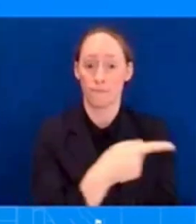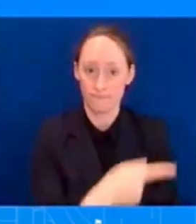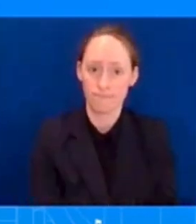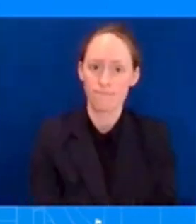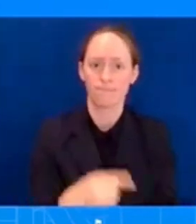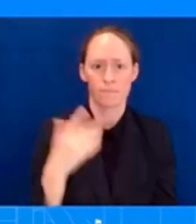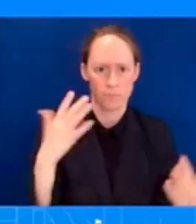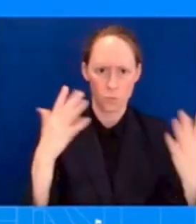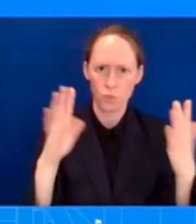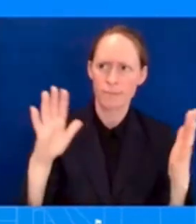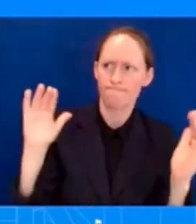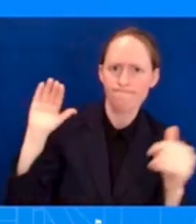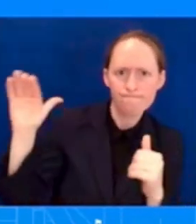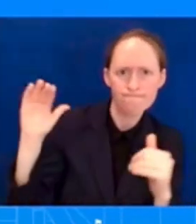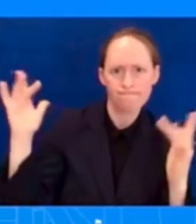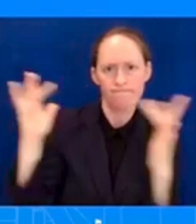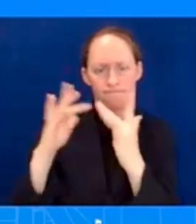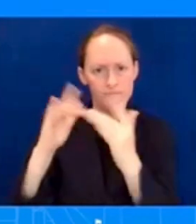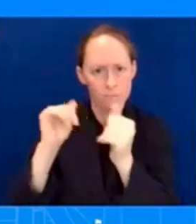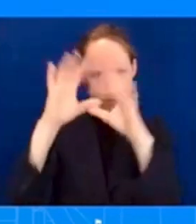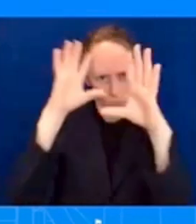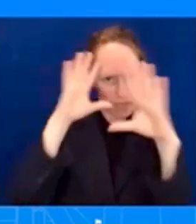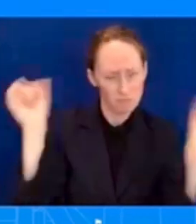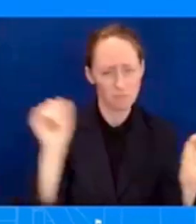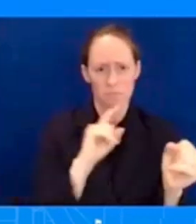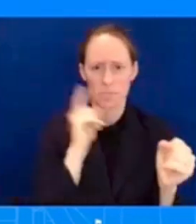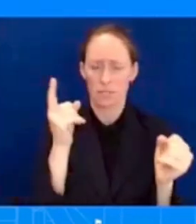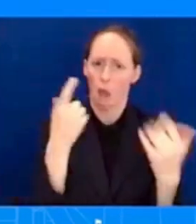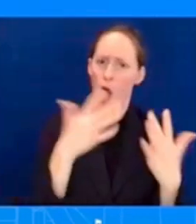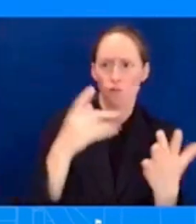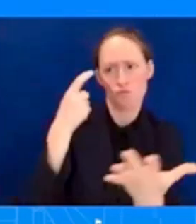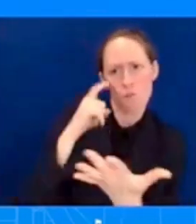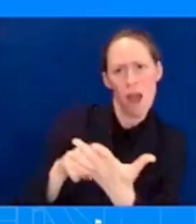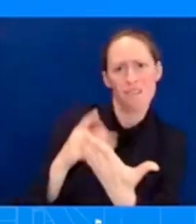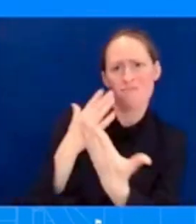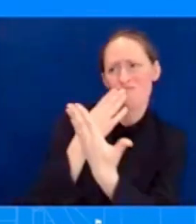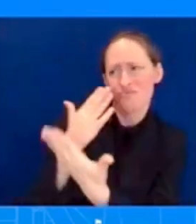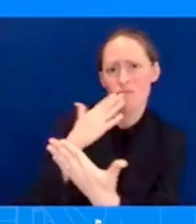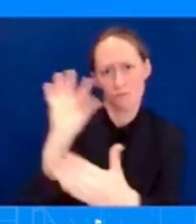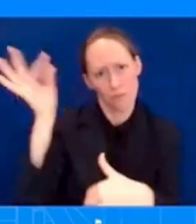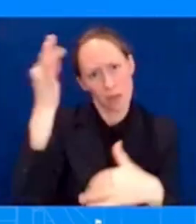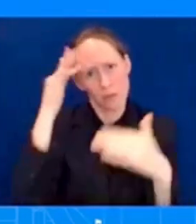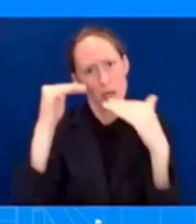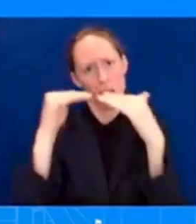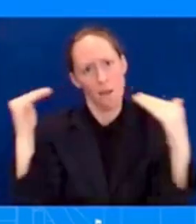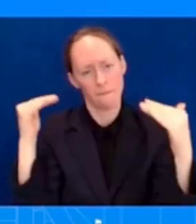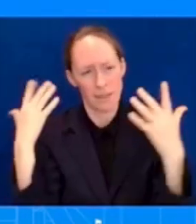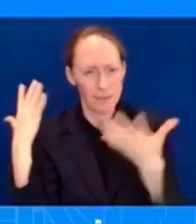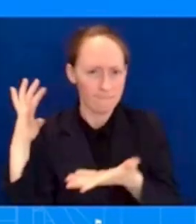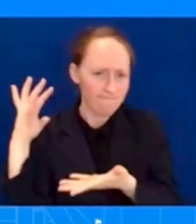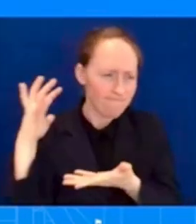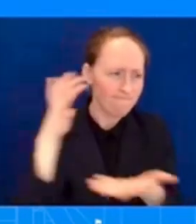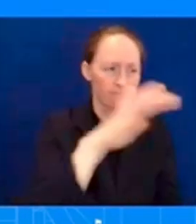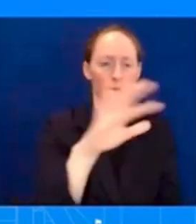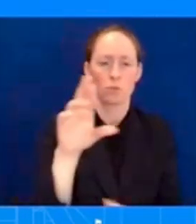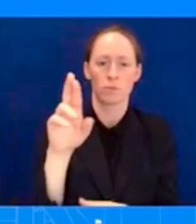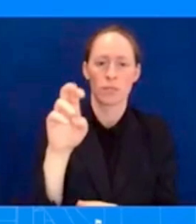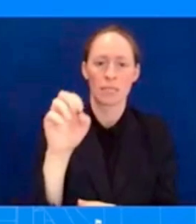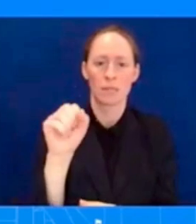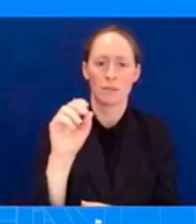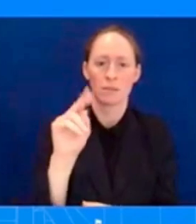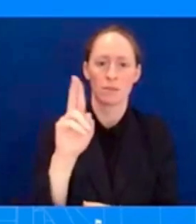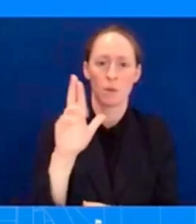immediate support of federal agencies have delivered for residents of Hawaii. And so does, has, so has Senator Shorts,